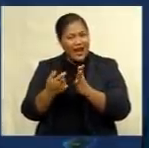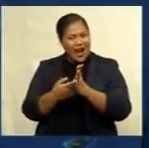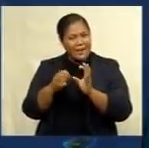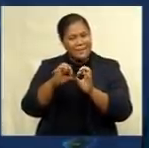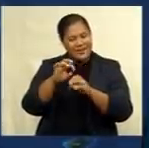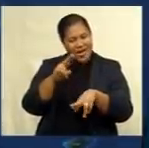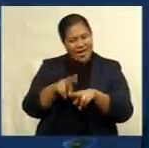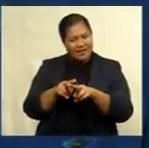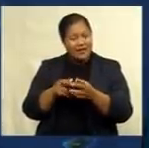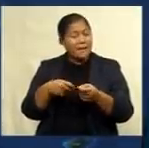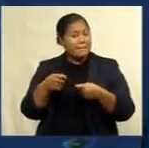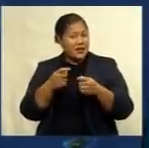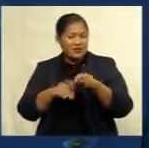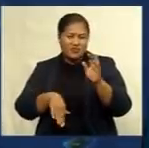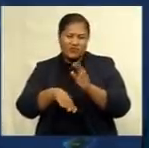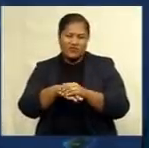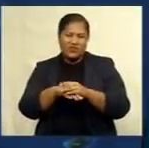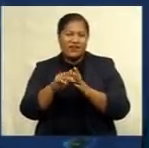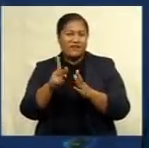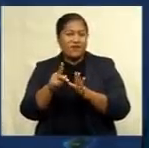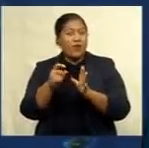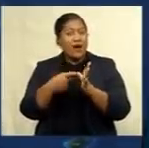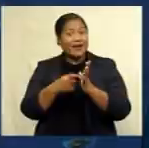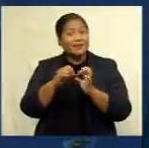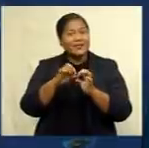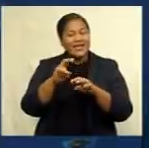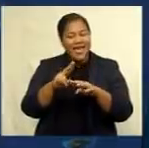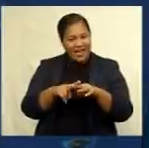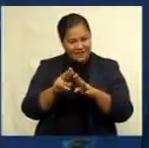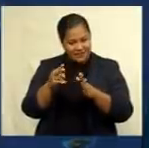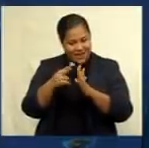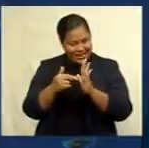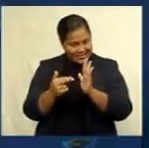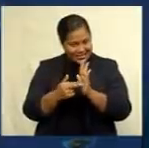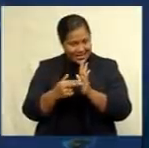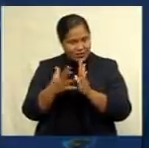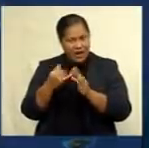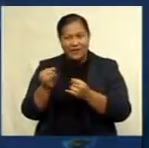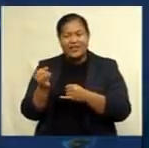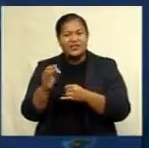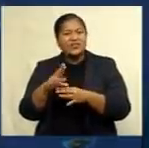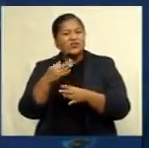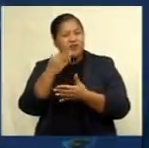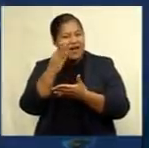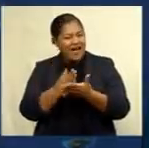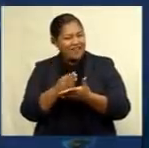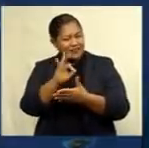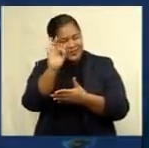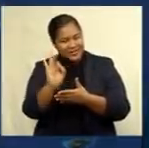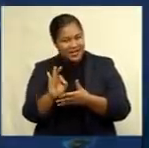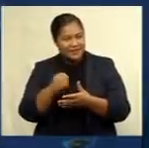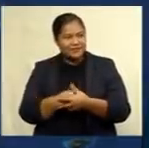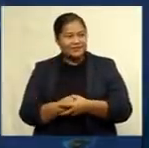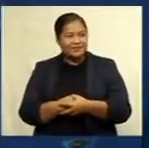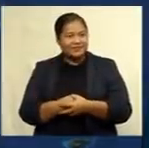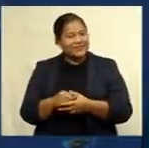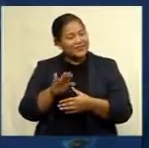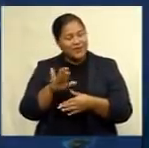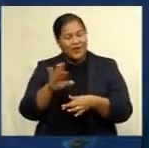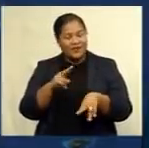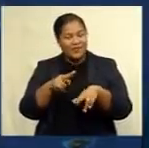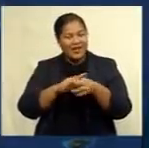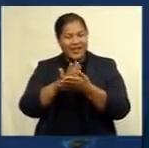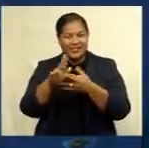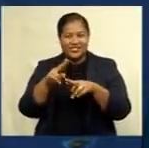Market is fully priced for RBNZ to raise interest rate to half a percent, but let's see how that turns out. And that's all I have from your